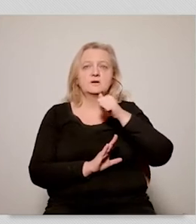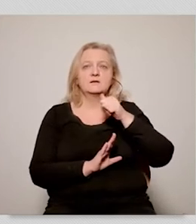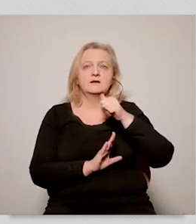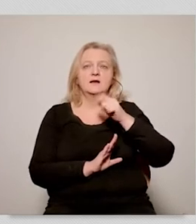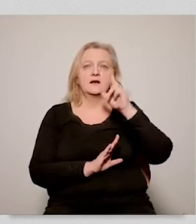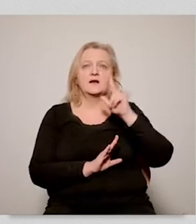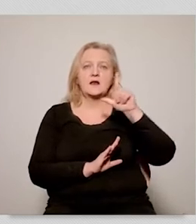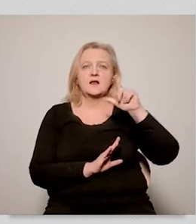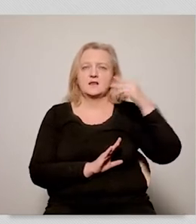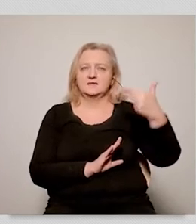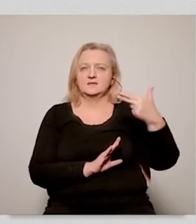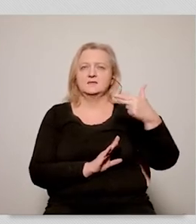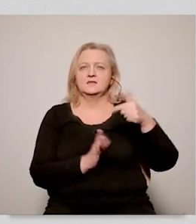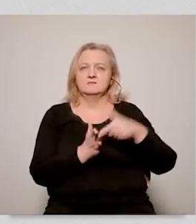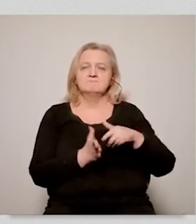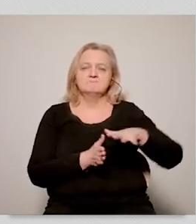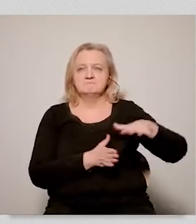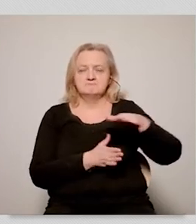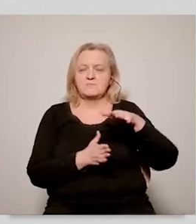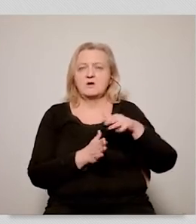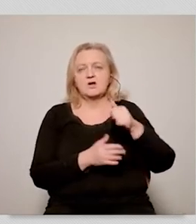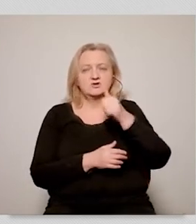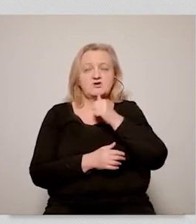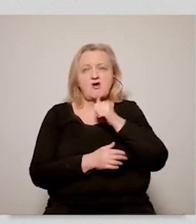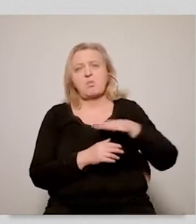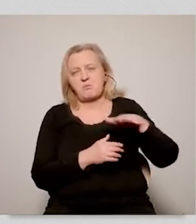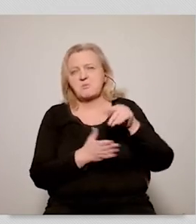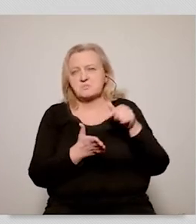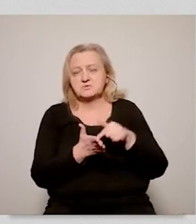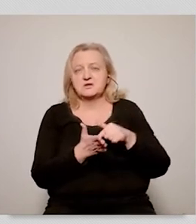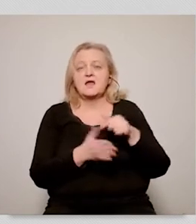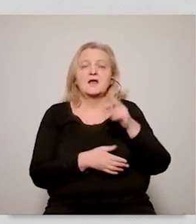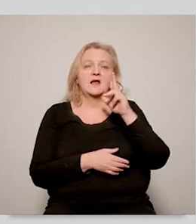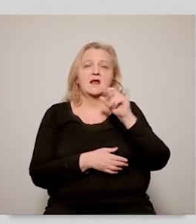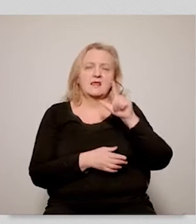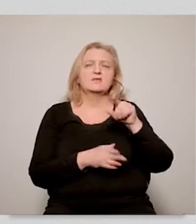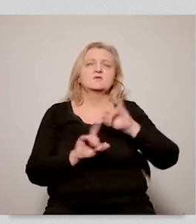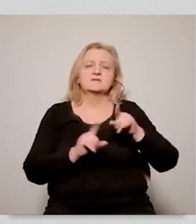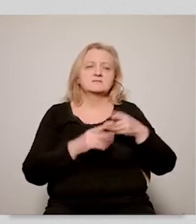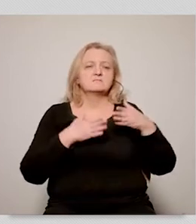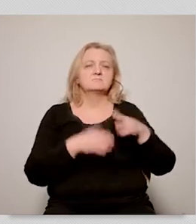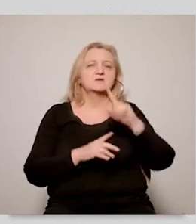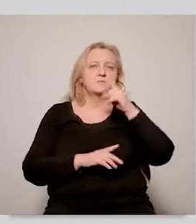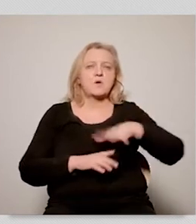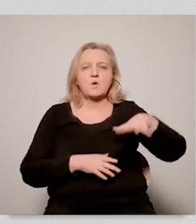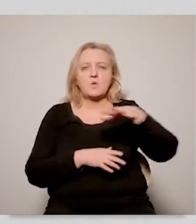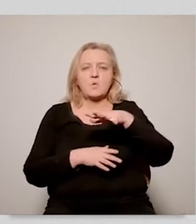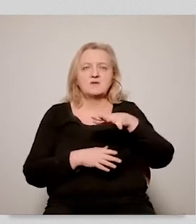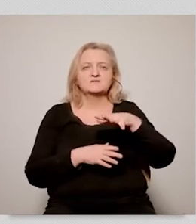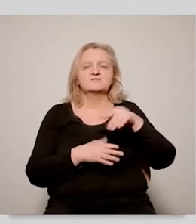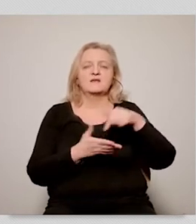going to be a green wedge as it was expressed in the report